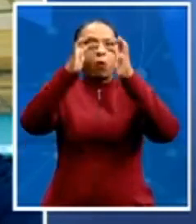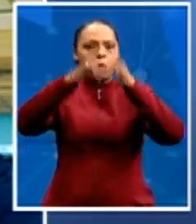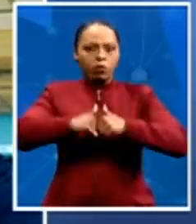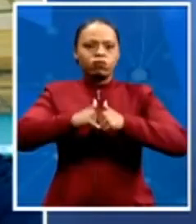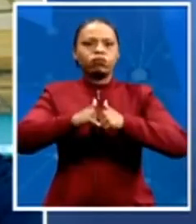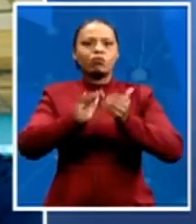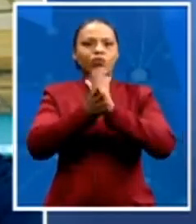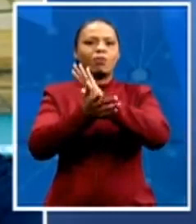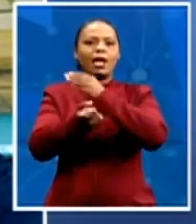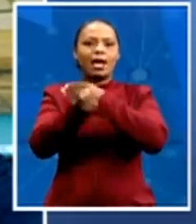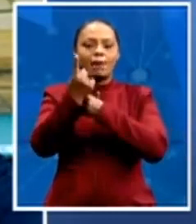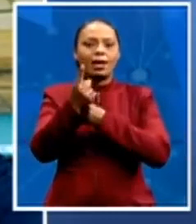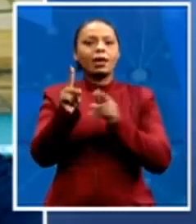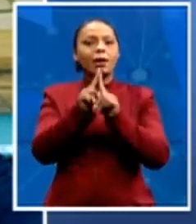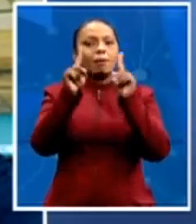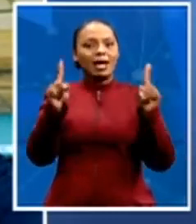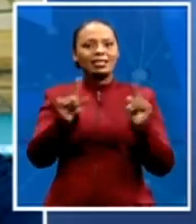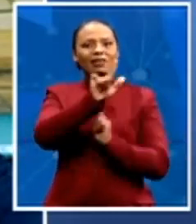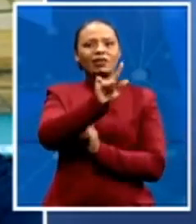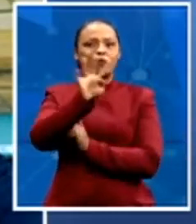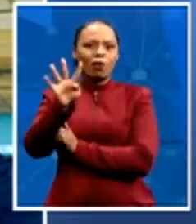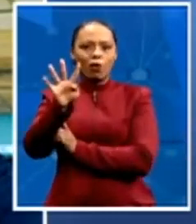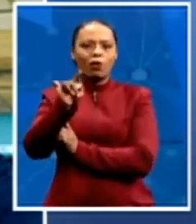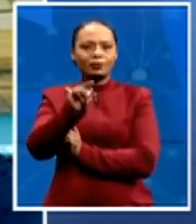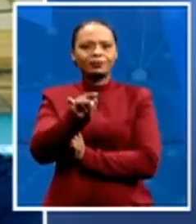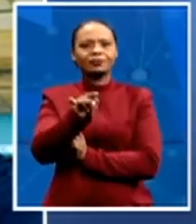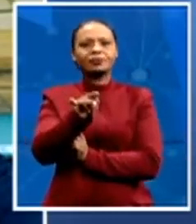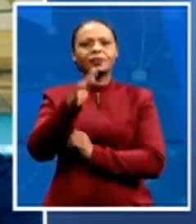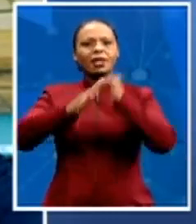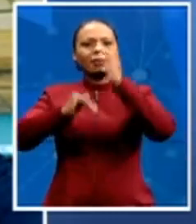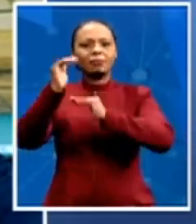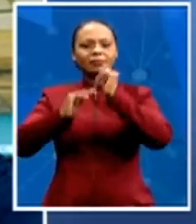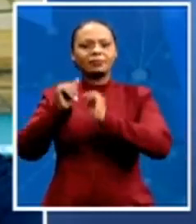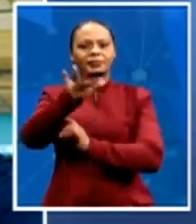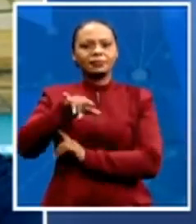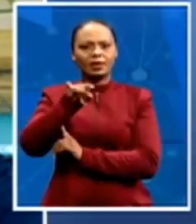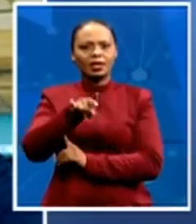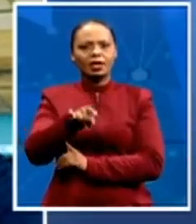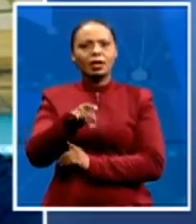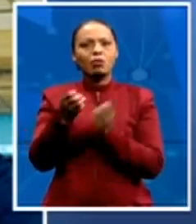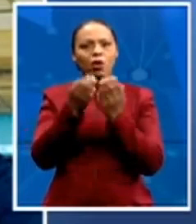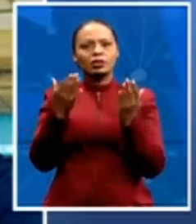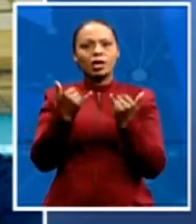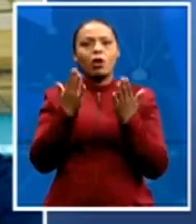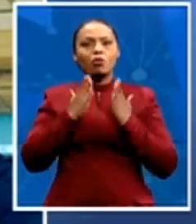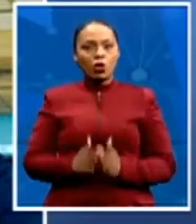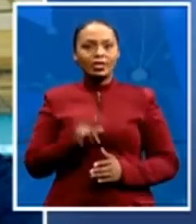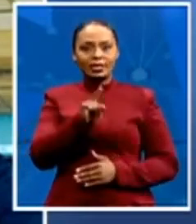74 bodies were repatriated to South Africa. In total, people who died were